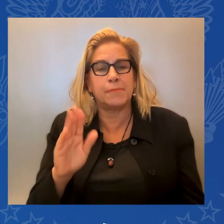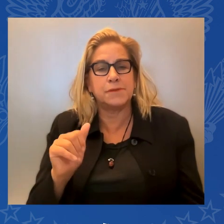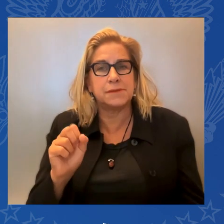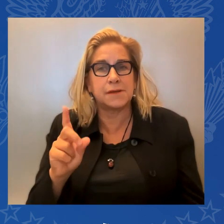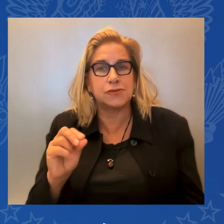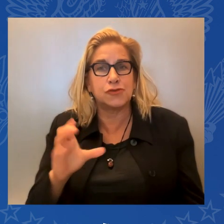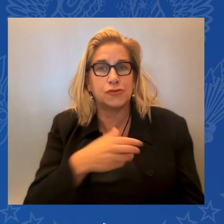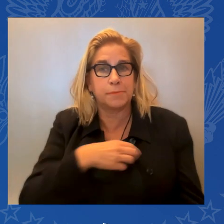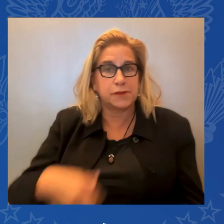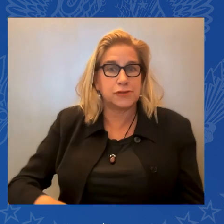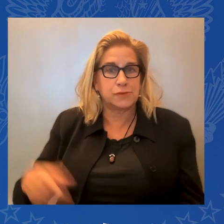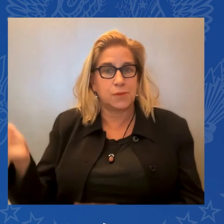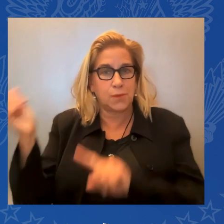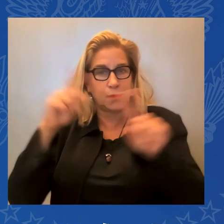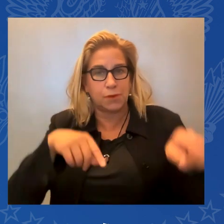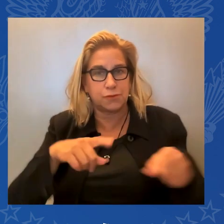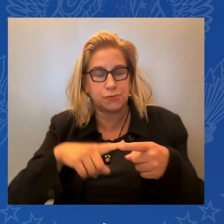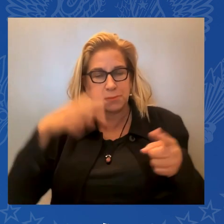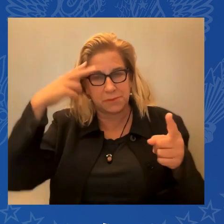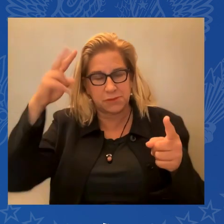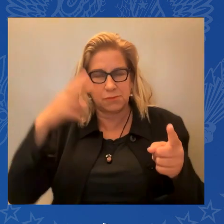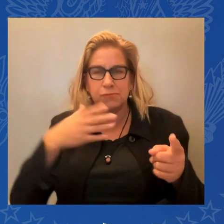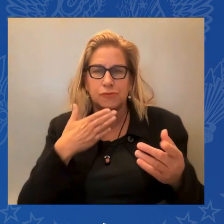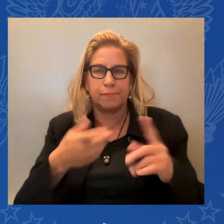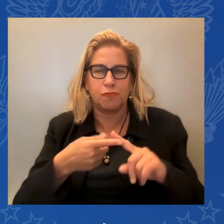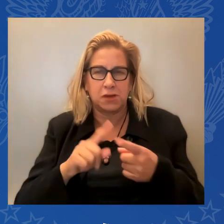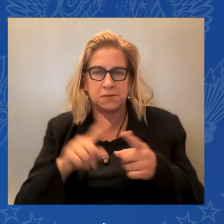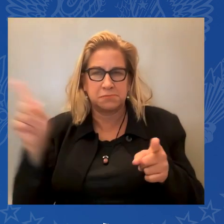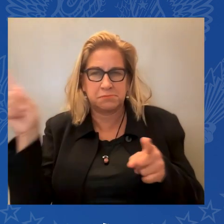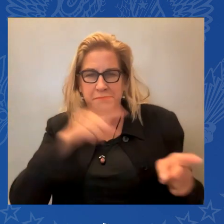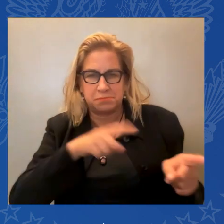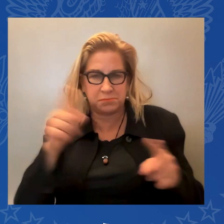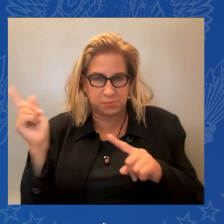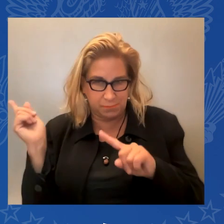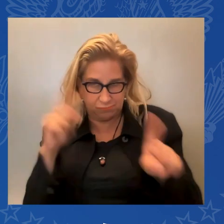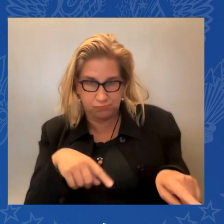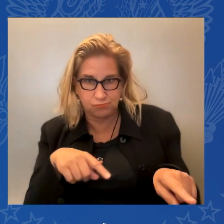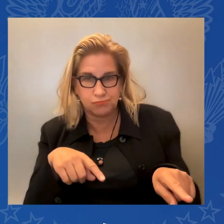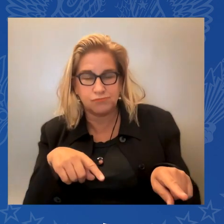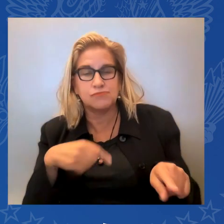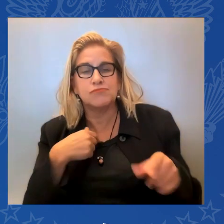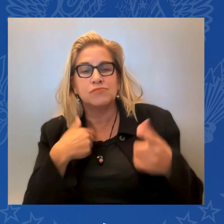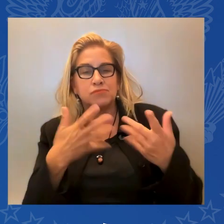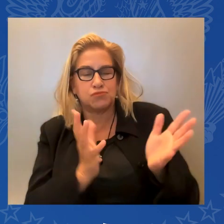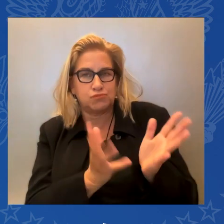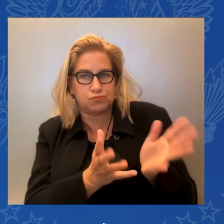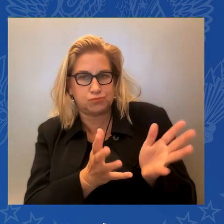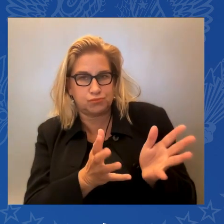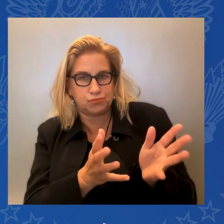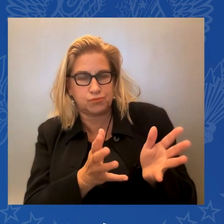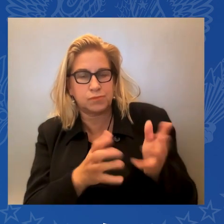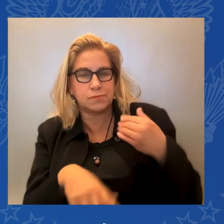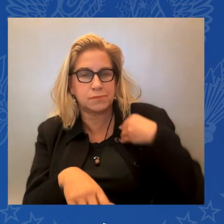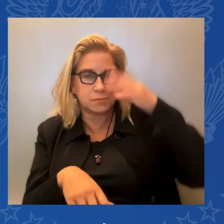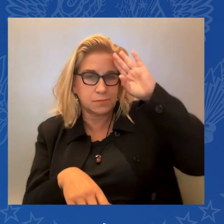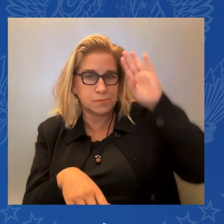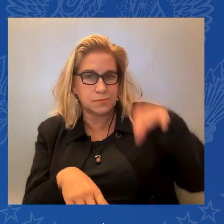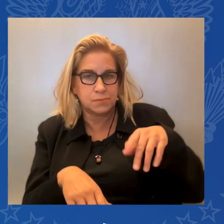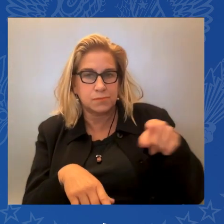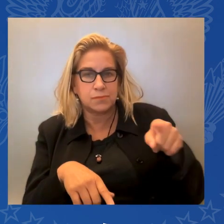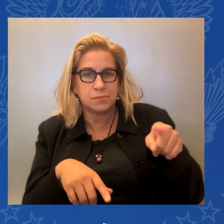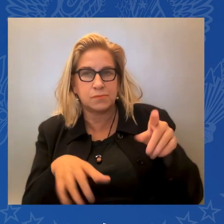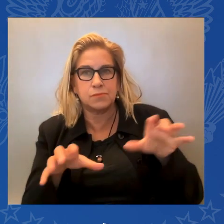know, I was saying, well, you know, this is — I know you're doing such. I said, look, he said, my family has been here for 400 years.